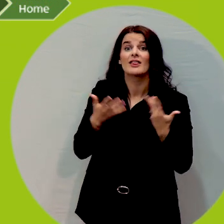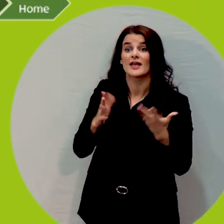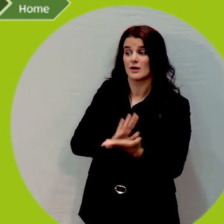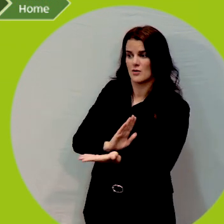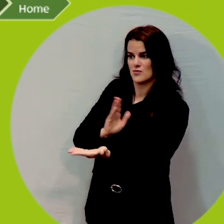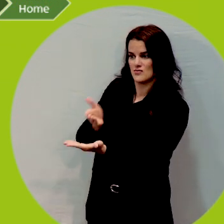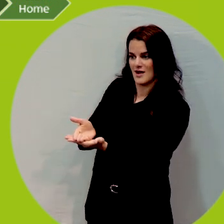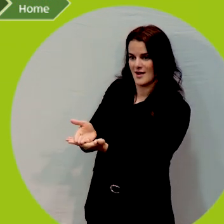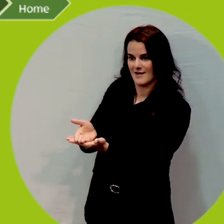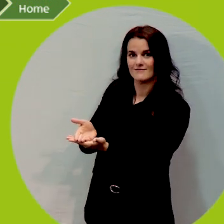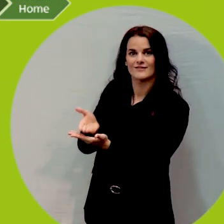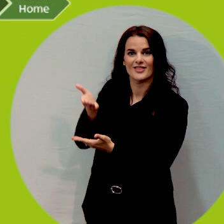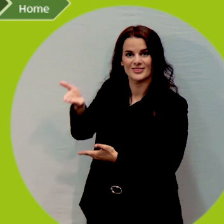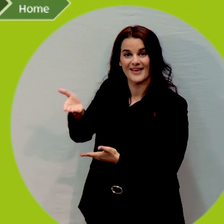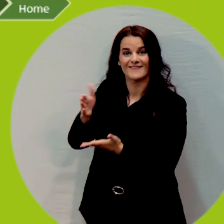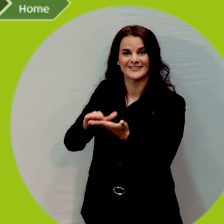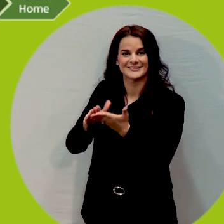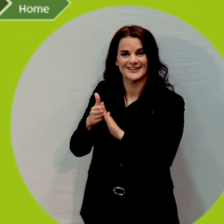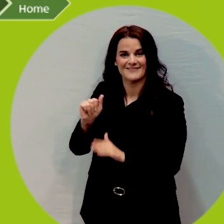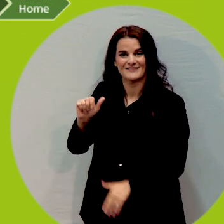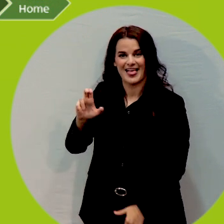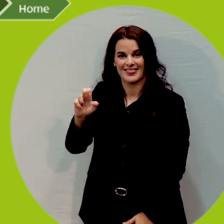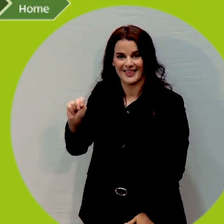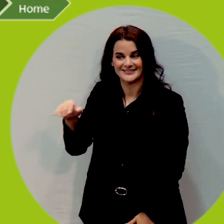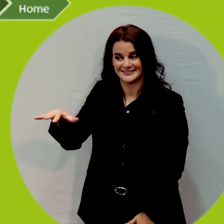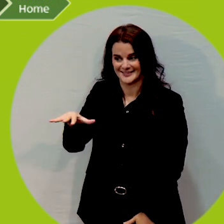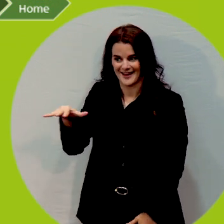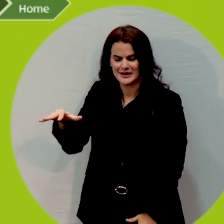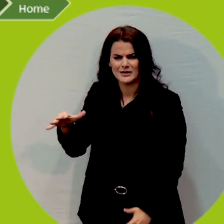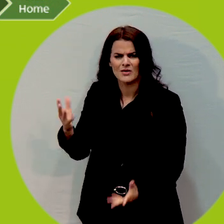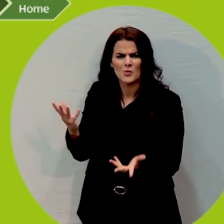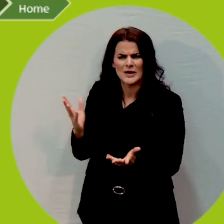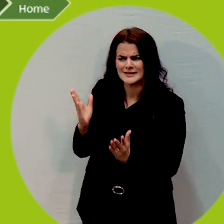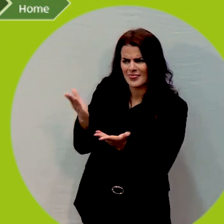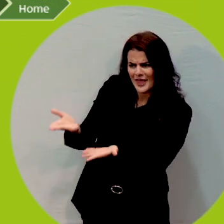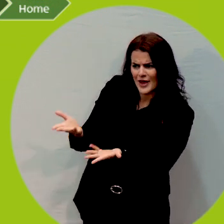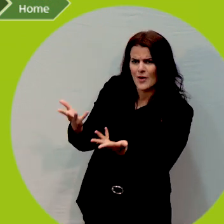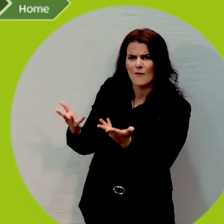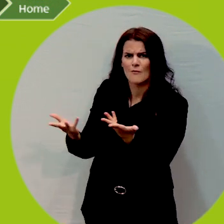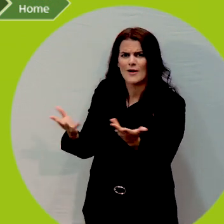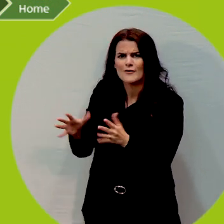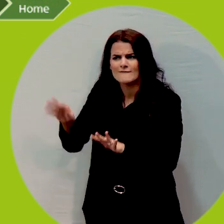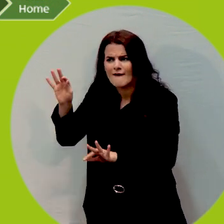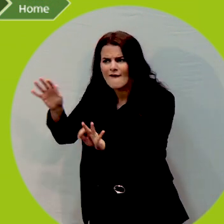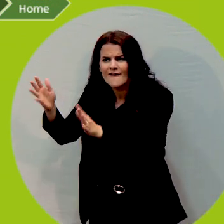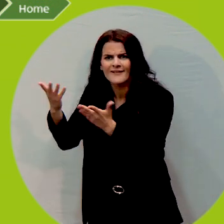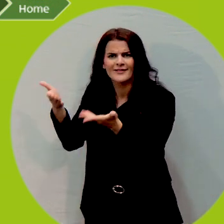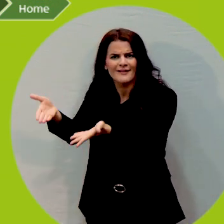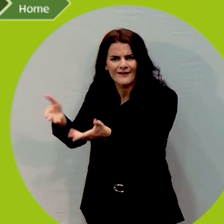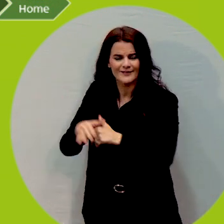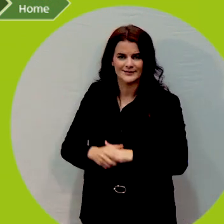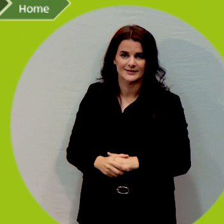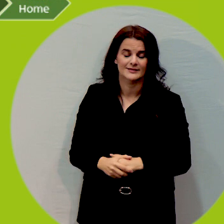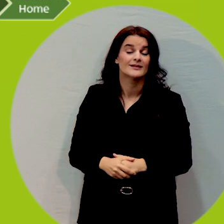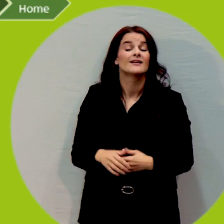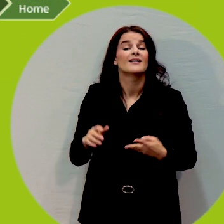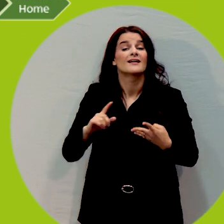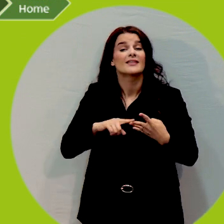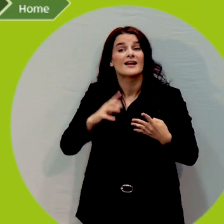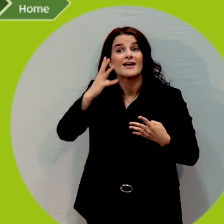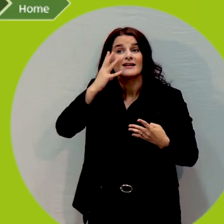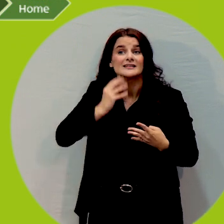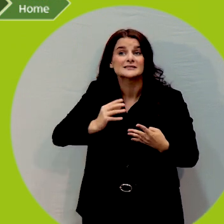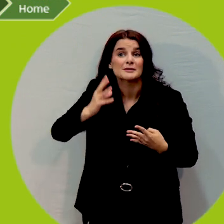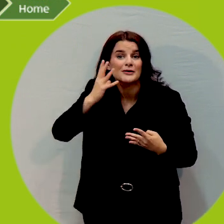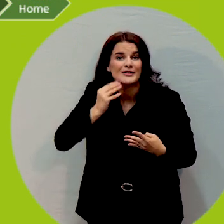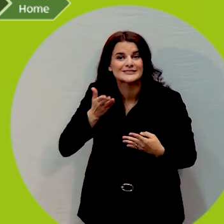what do you find? Then the experience of the site. So the seating, the